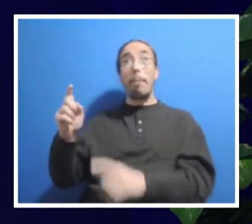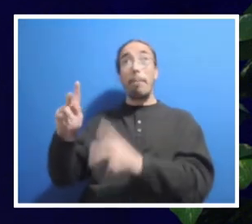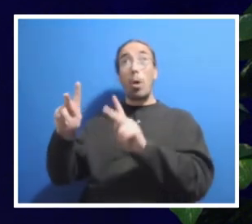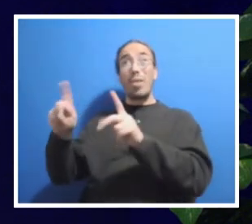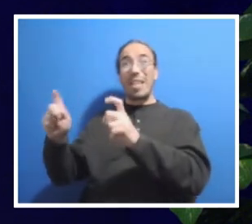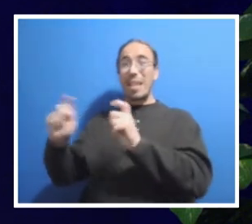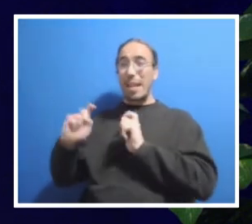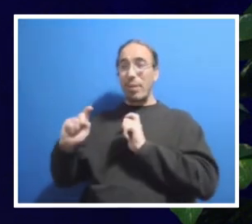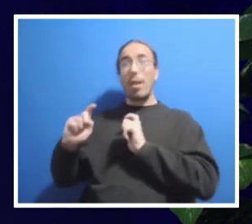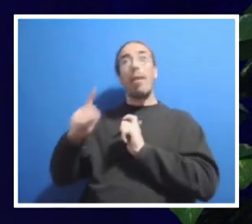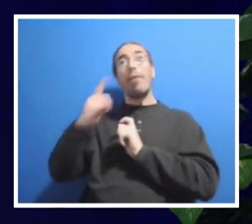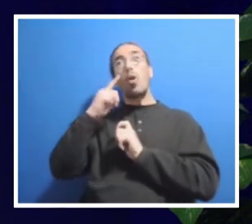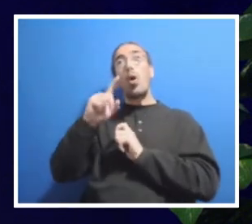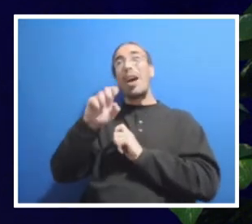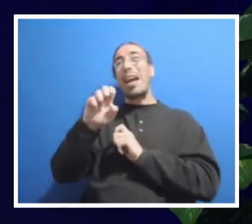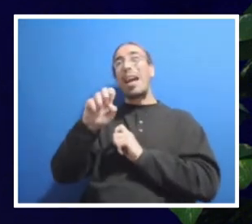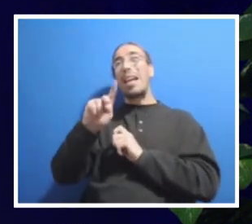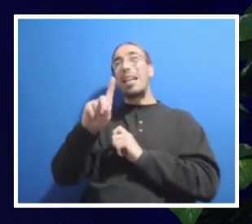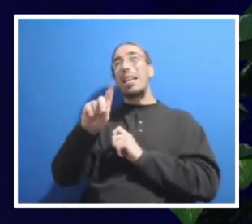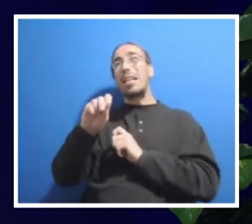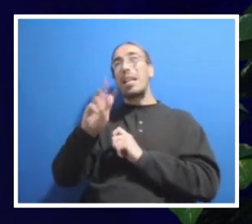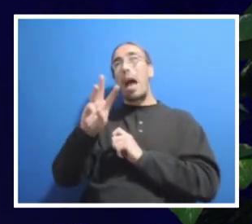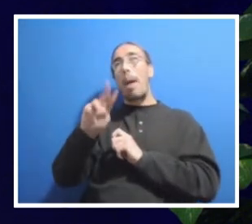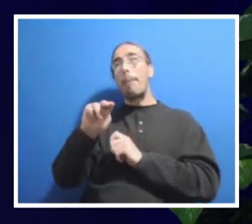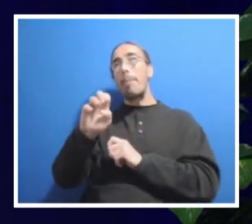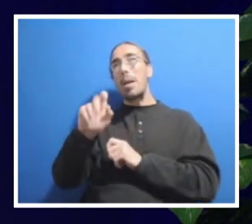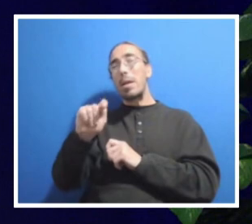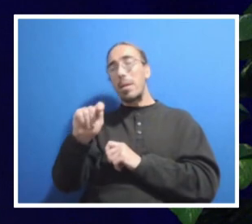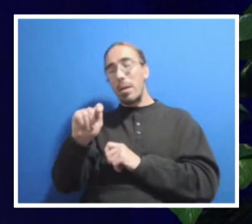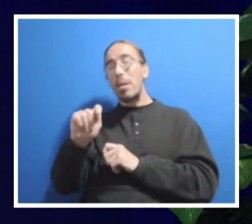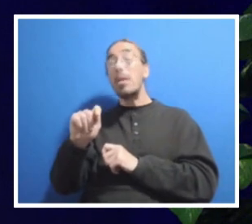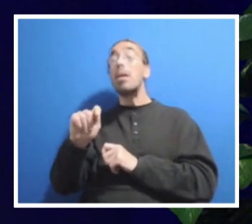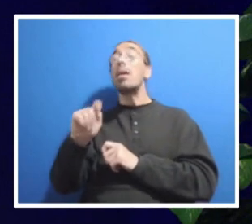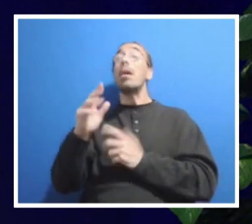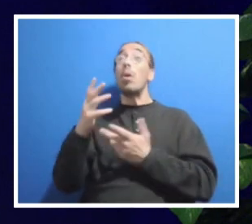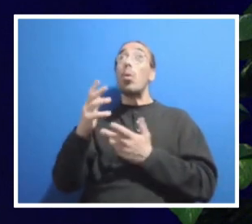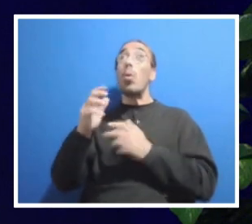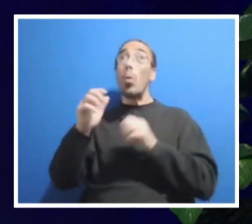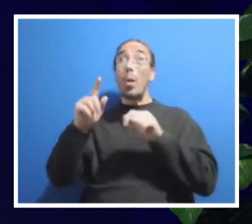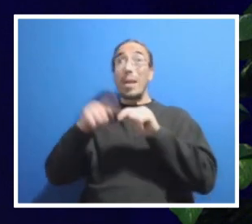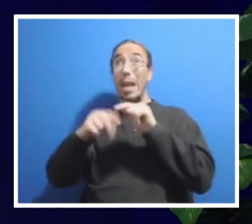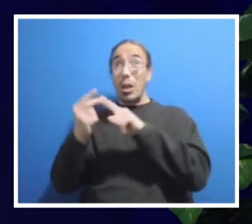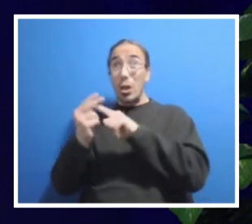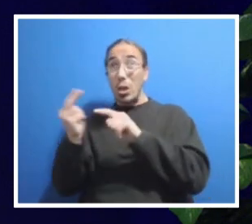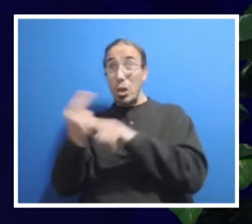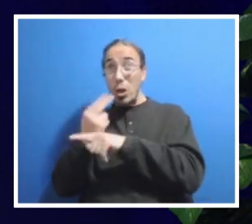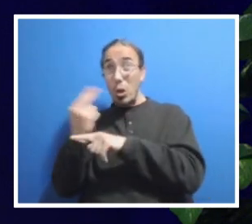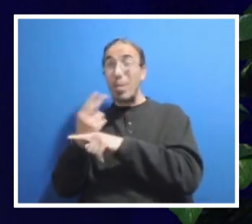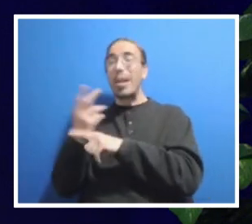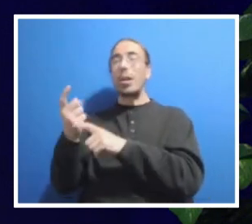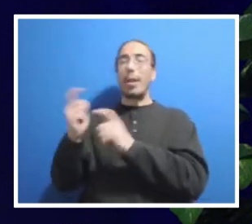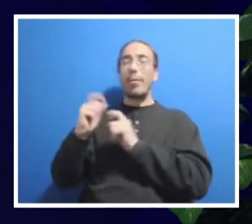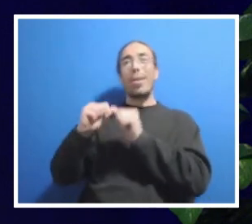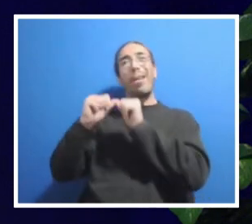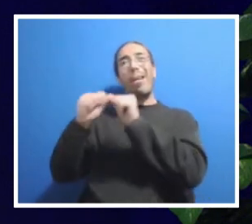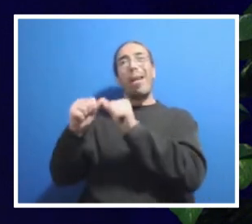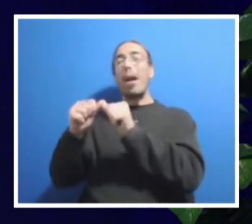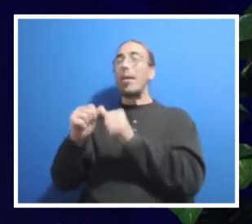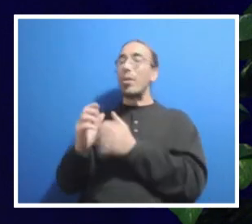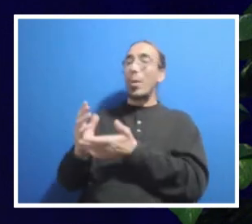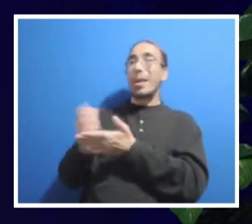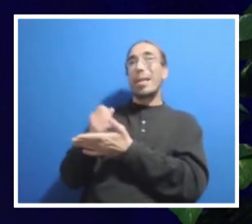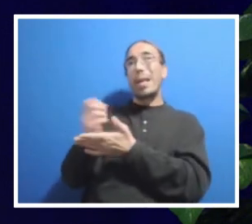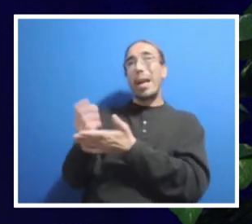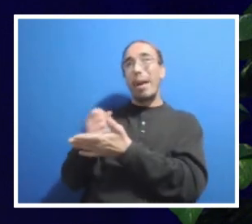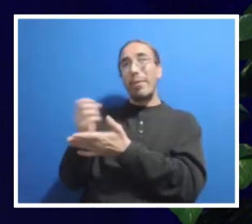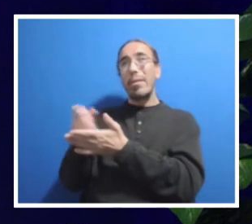can't be used. All it can do is continue to grow, which, again, is fantastic. And then we get the income off that gift. Right now we